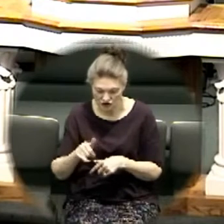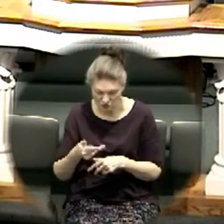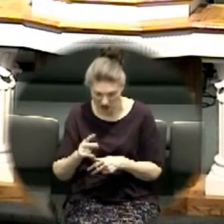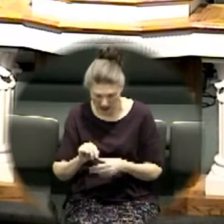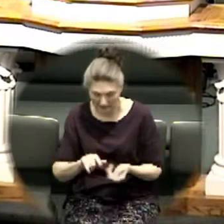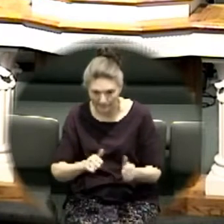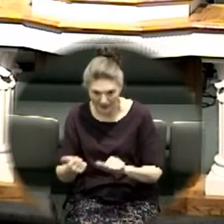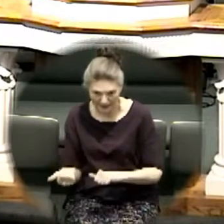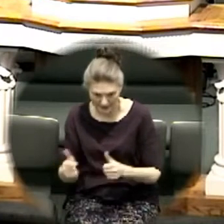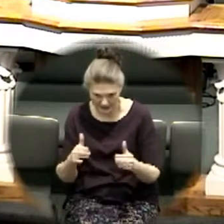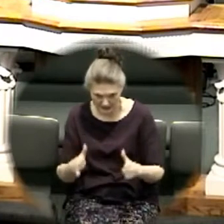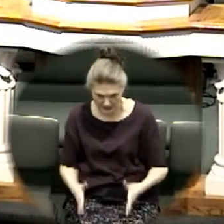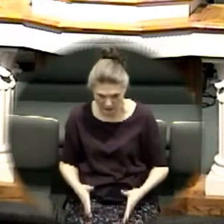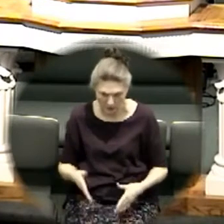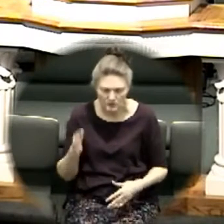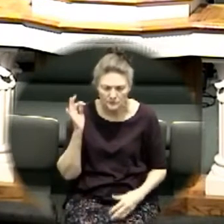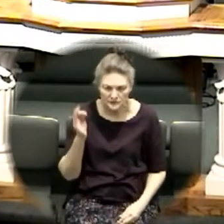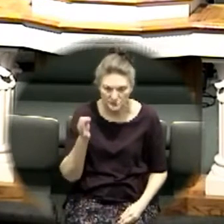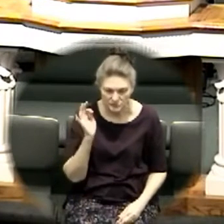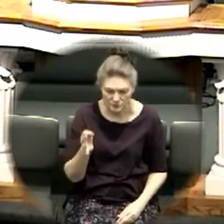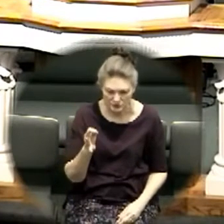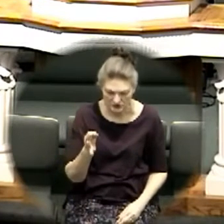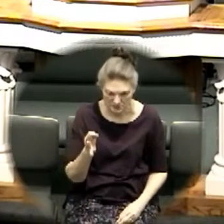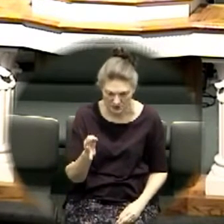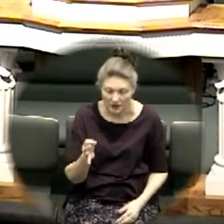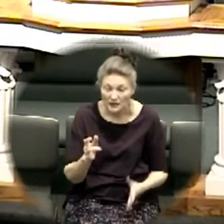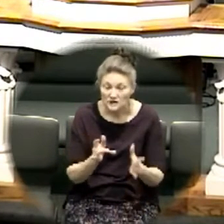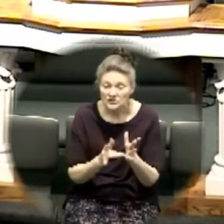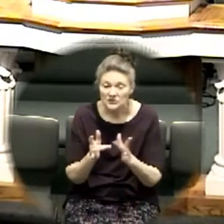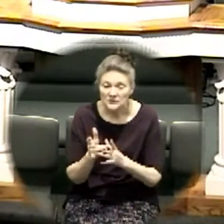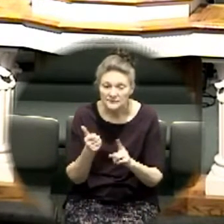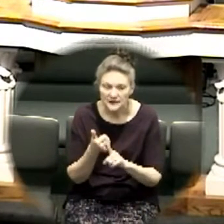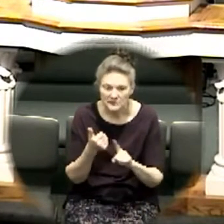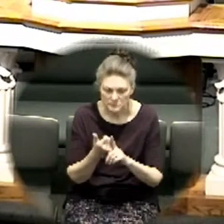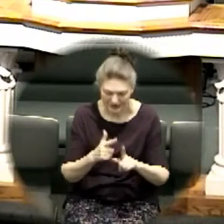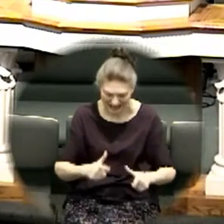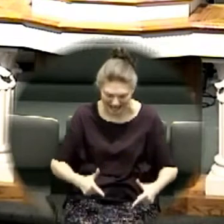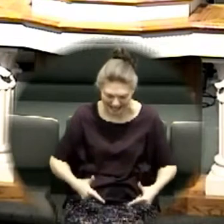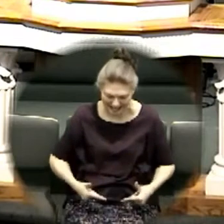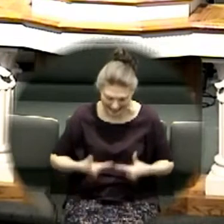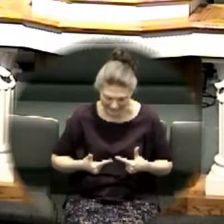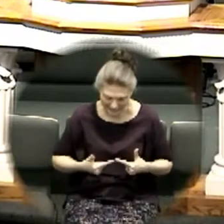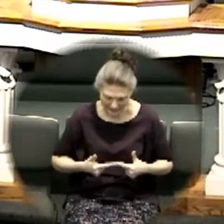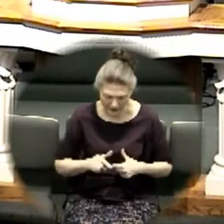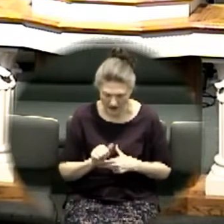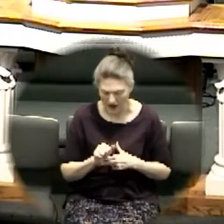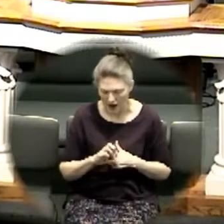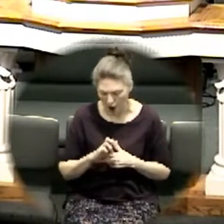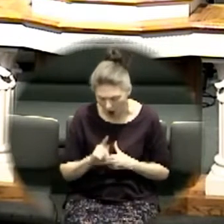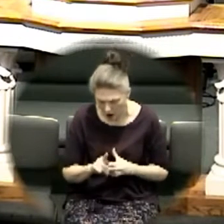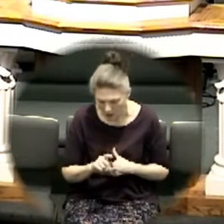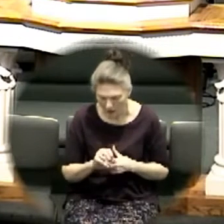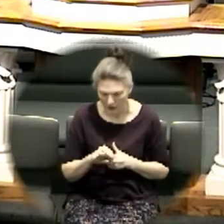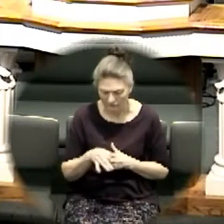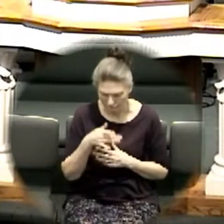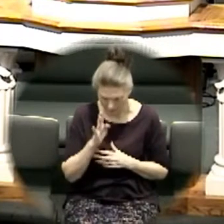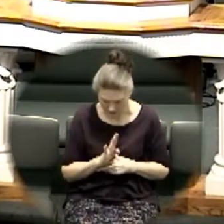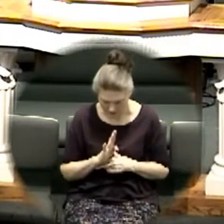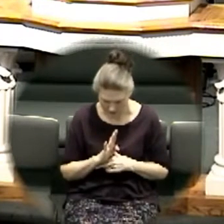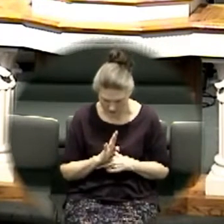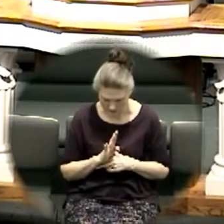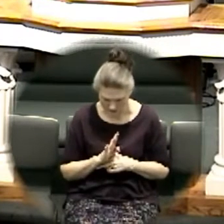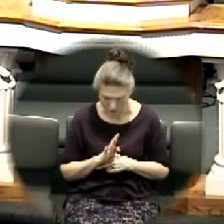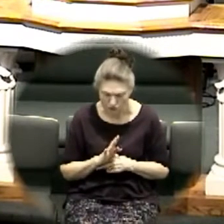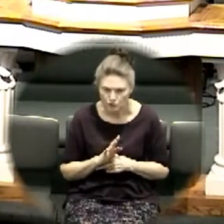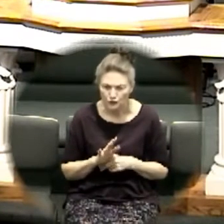Jesus was the living ark of God to fulfill the law once contained in the ark